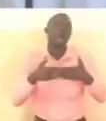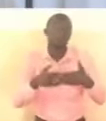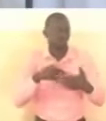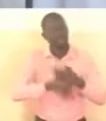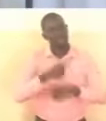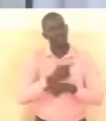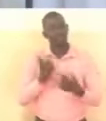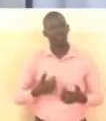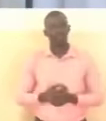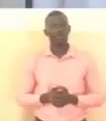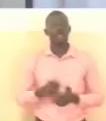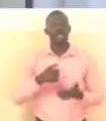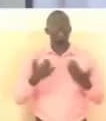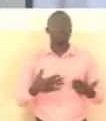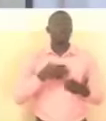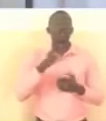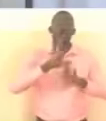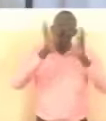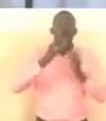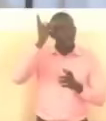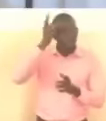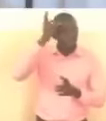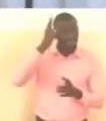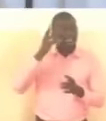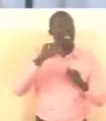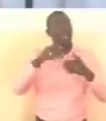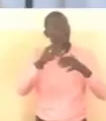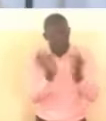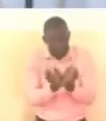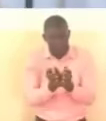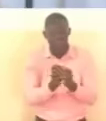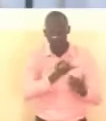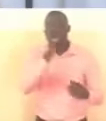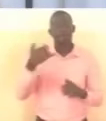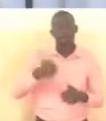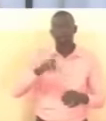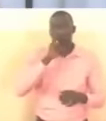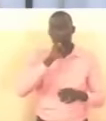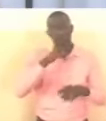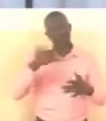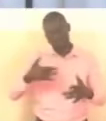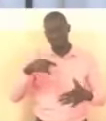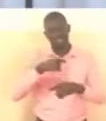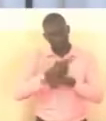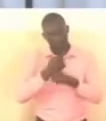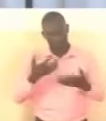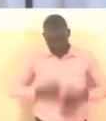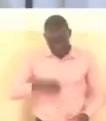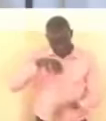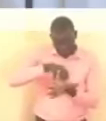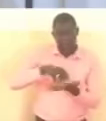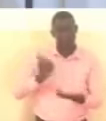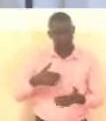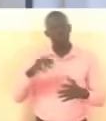i address this plea to all political parties surrogates and citizens alike in particular